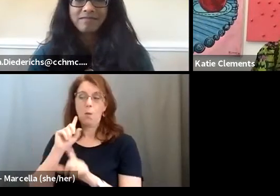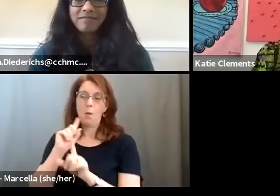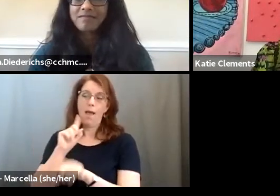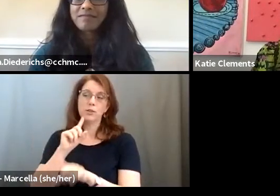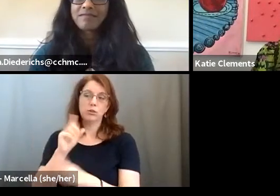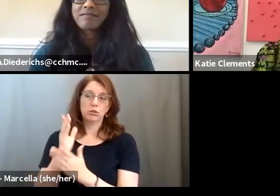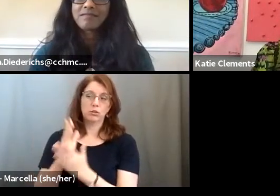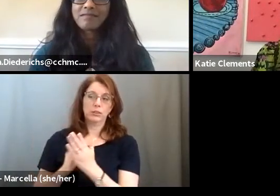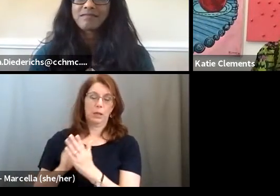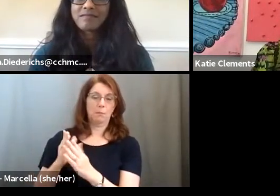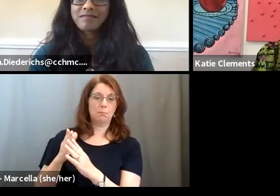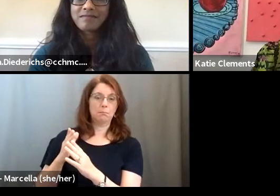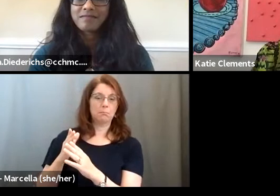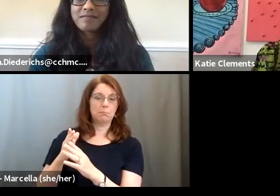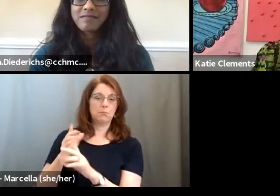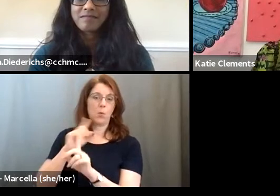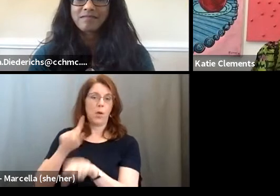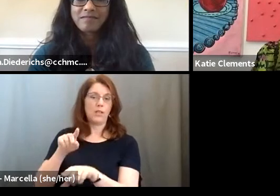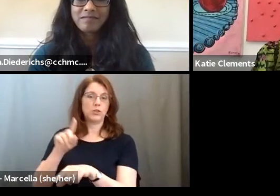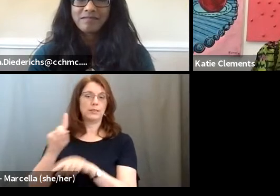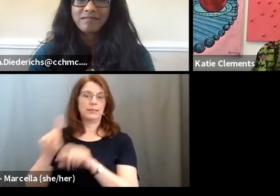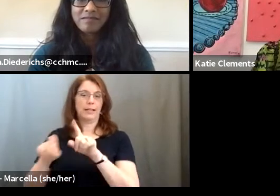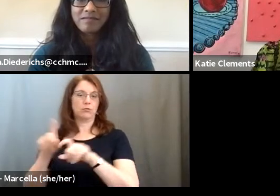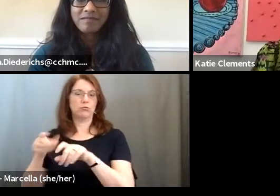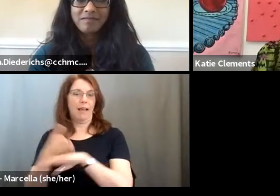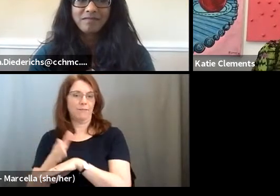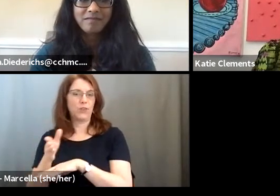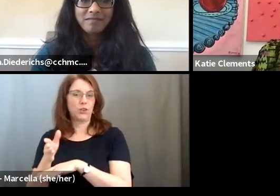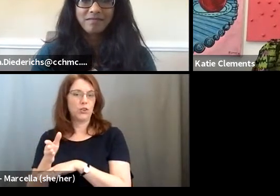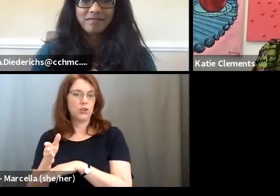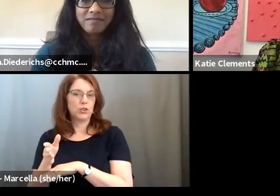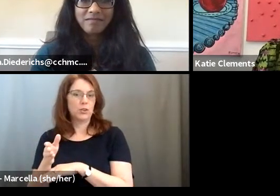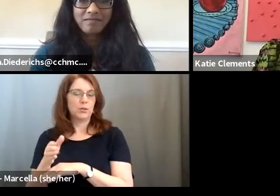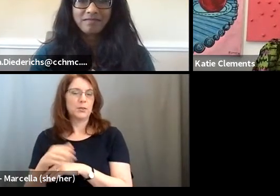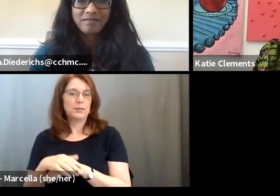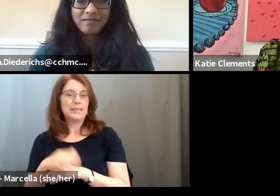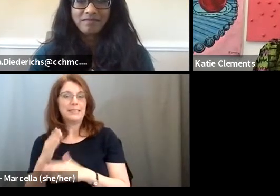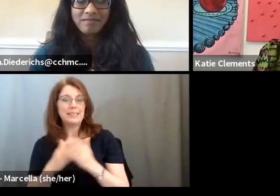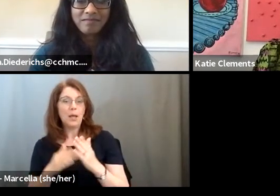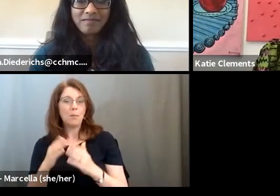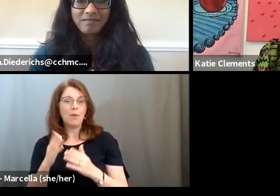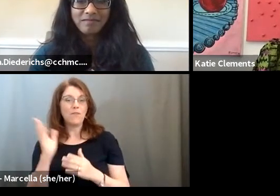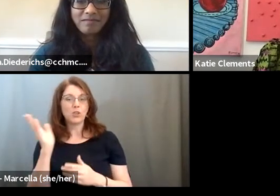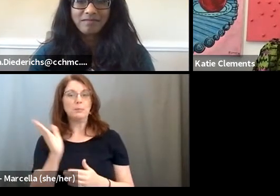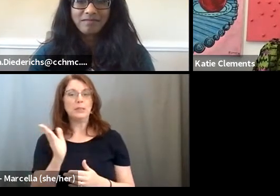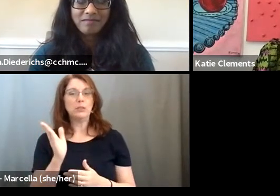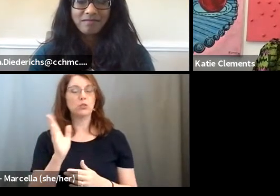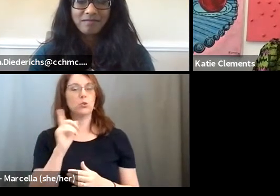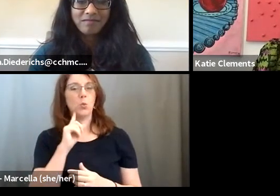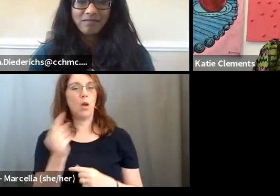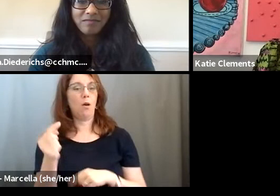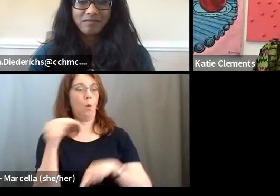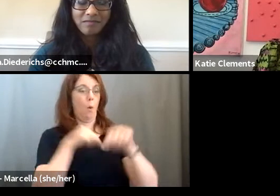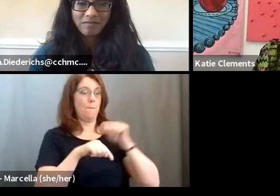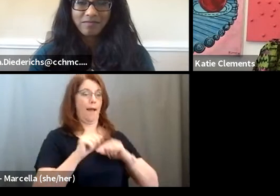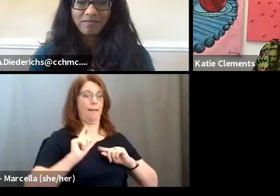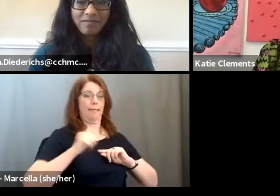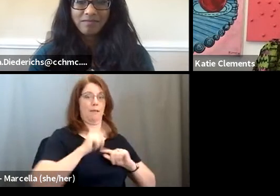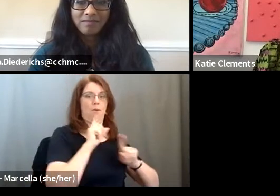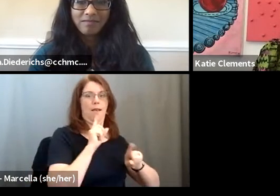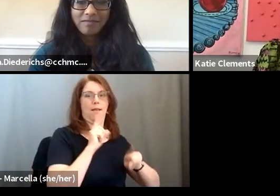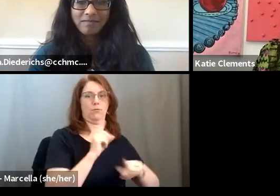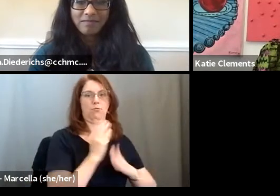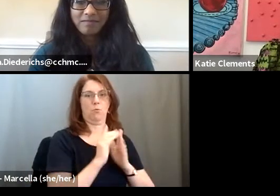today. We have a section for Q&A. And some of our speakers are going to be able to actually go back through Slack and answer some of those for you as well.